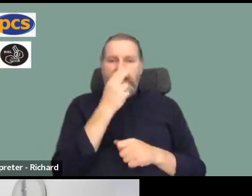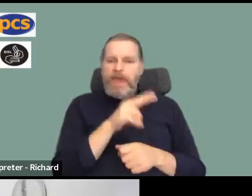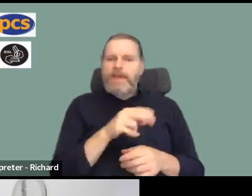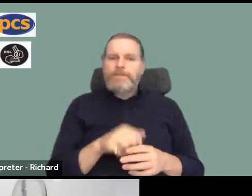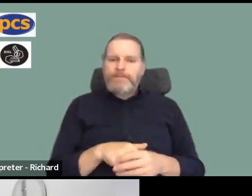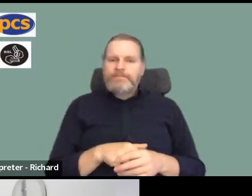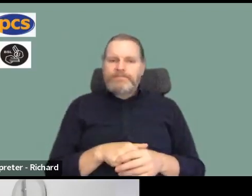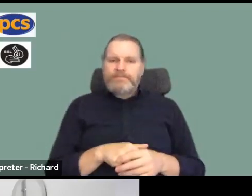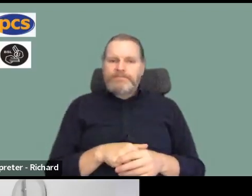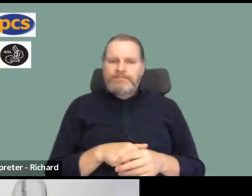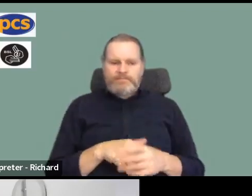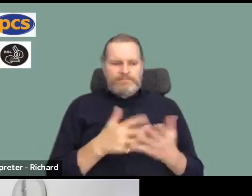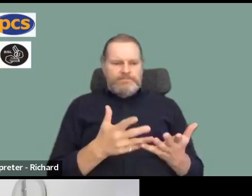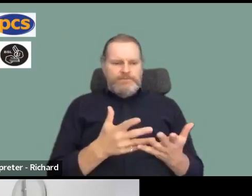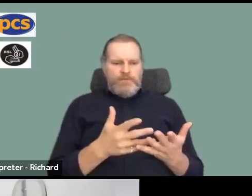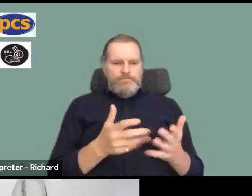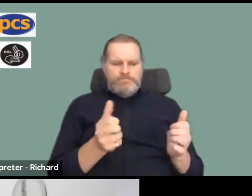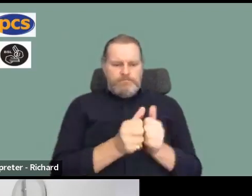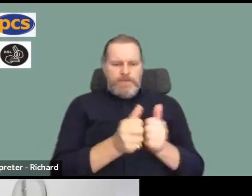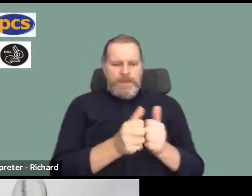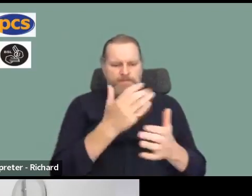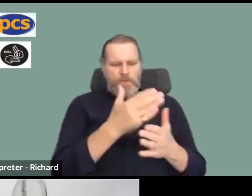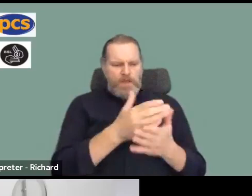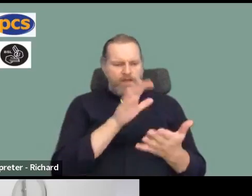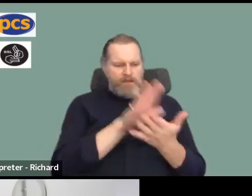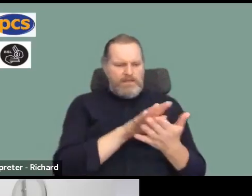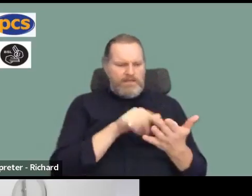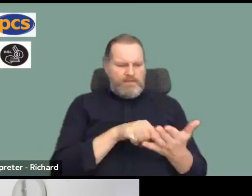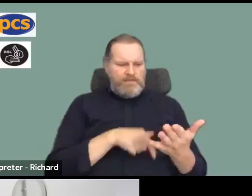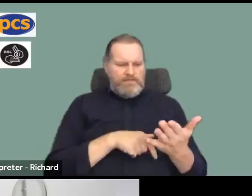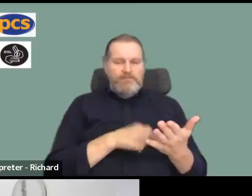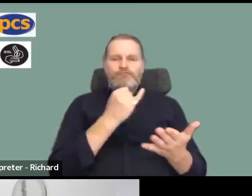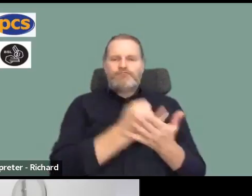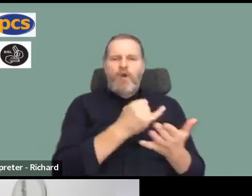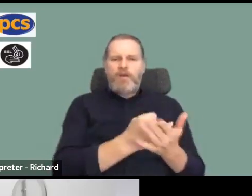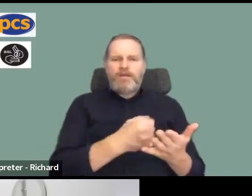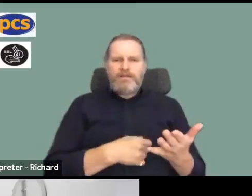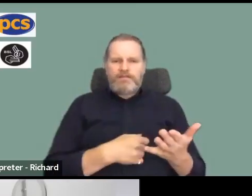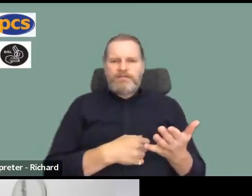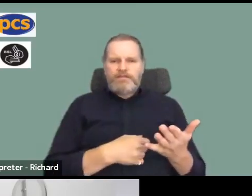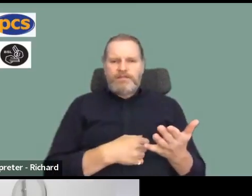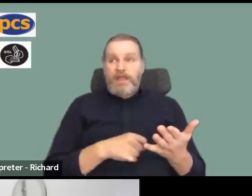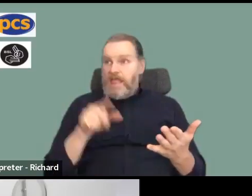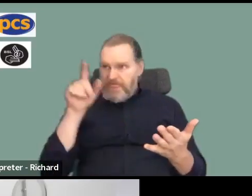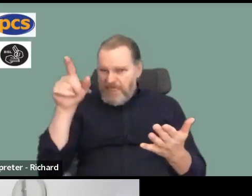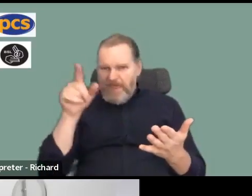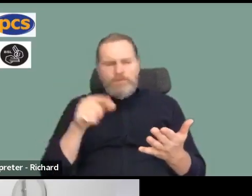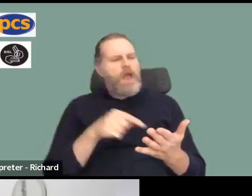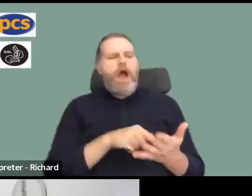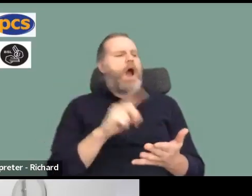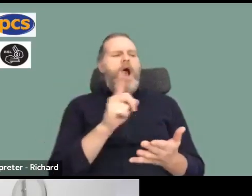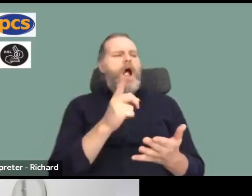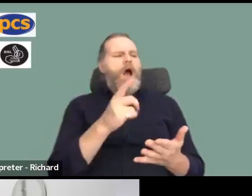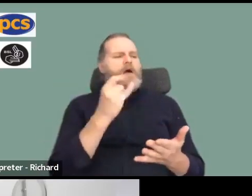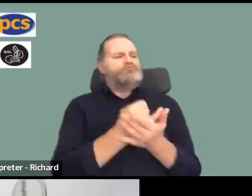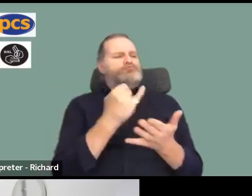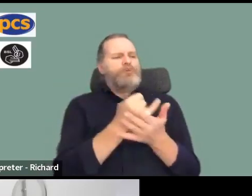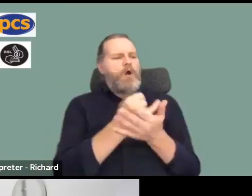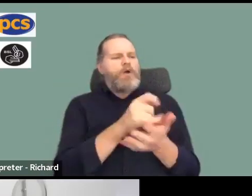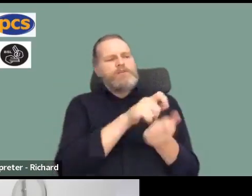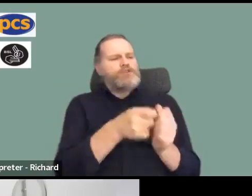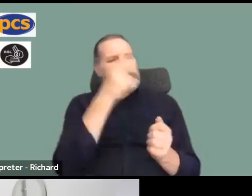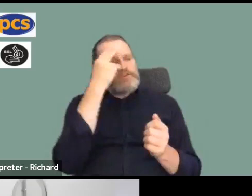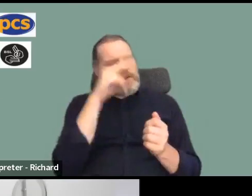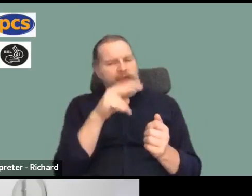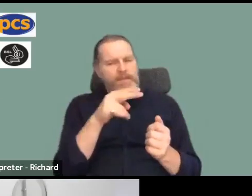year, and therefore the name given to the workplace was wrong. It tells you that they will look for any technicality, and so the importance